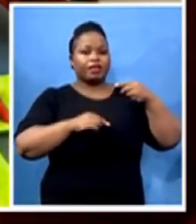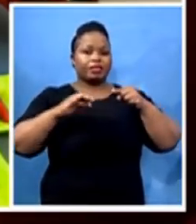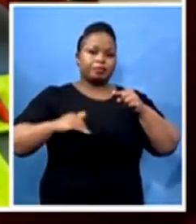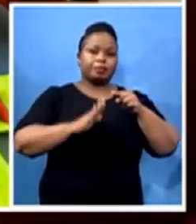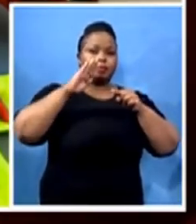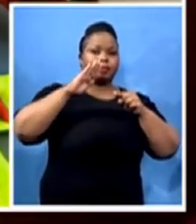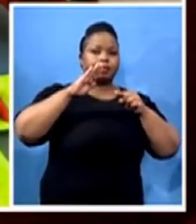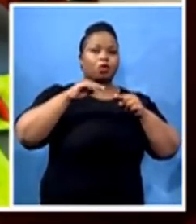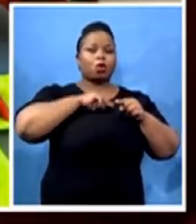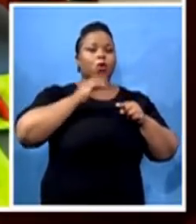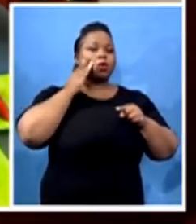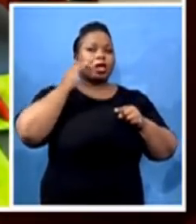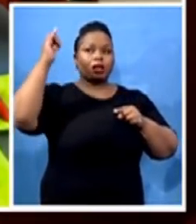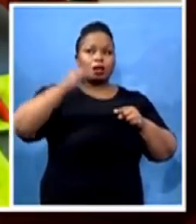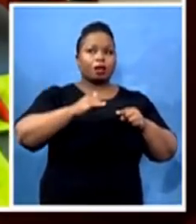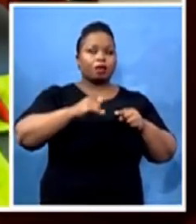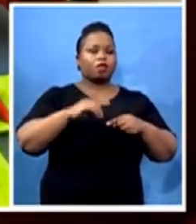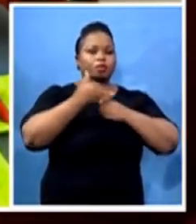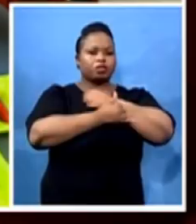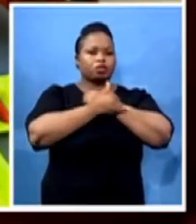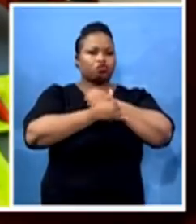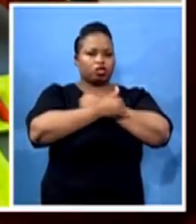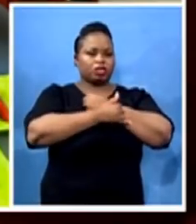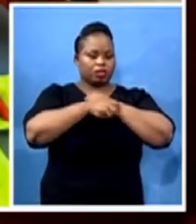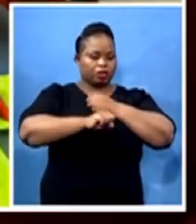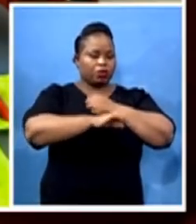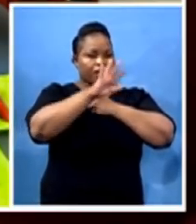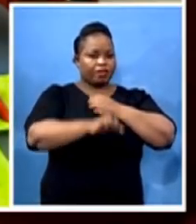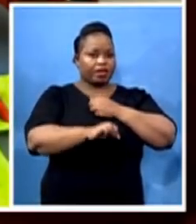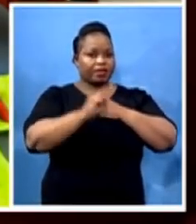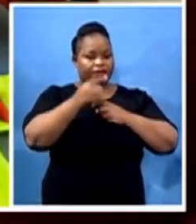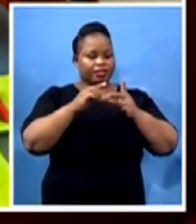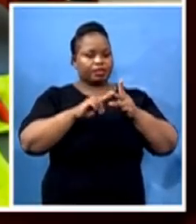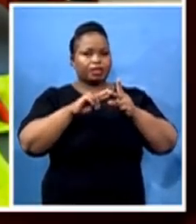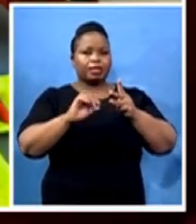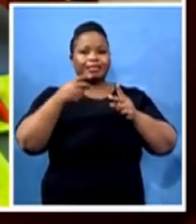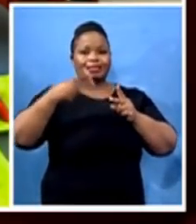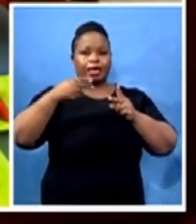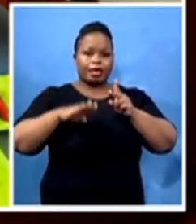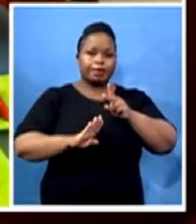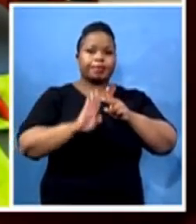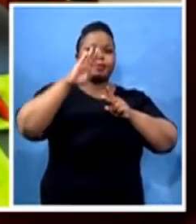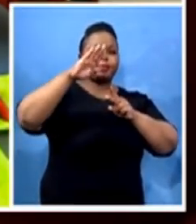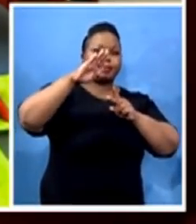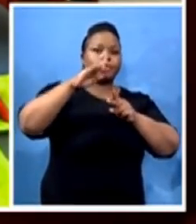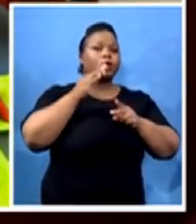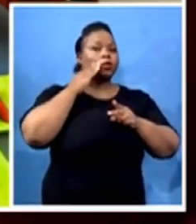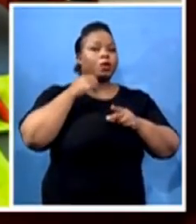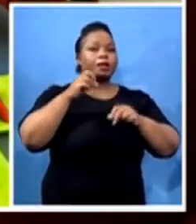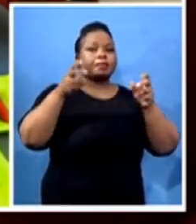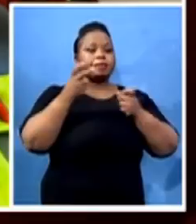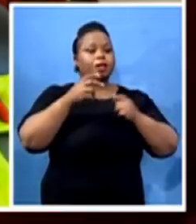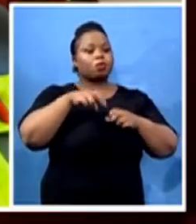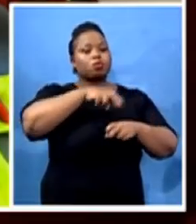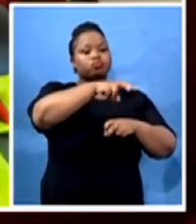and brought it back to South Africa. That's one. The second wave is when the travelers interact with people, work at